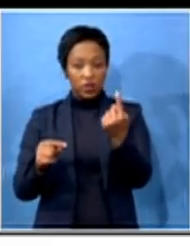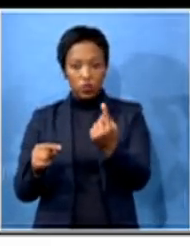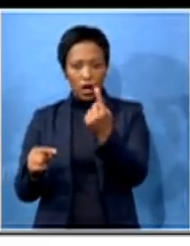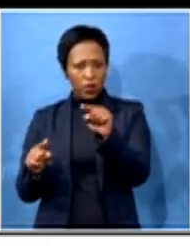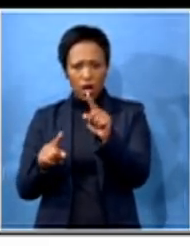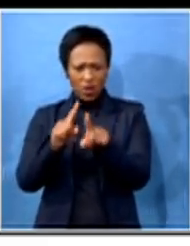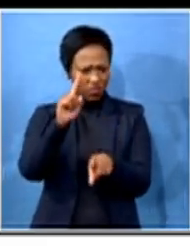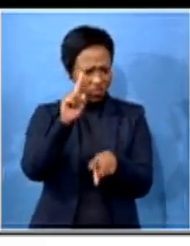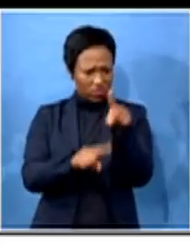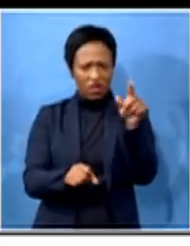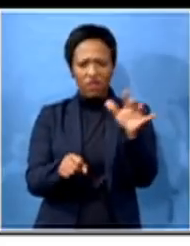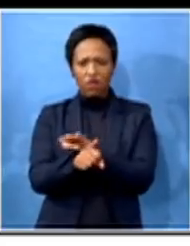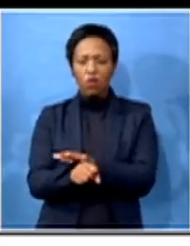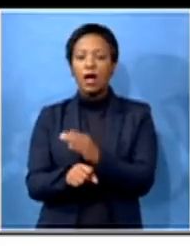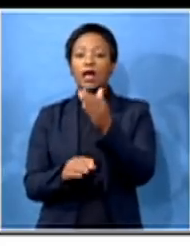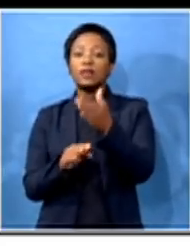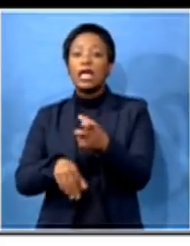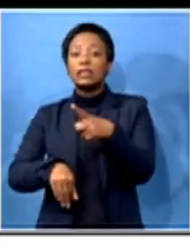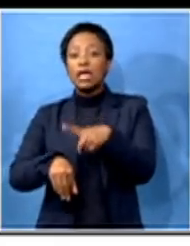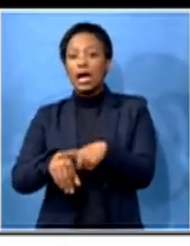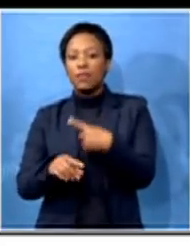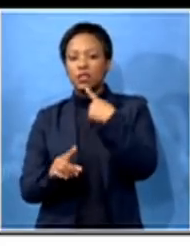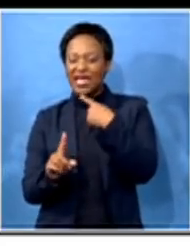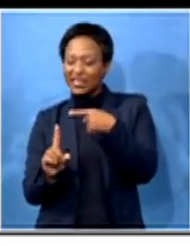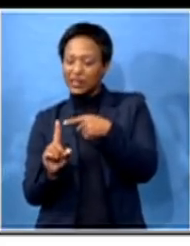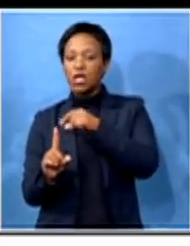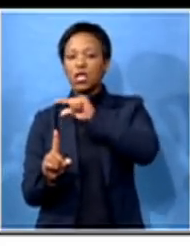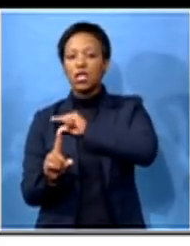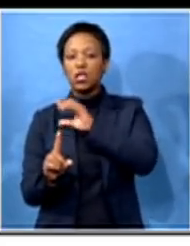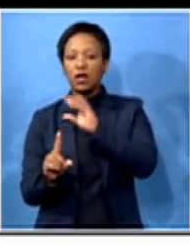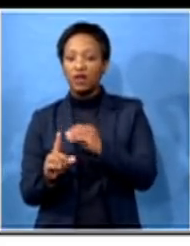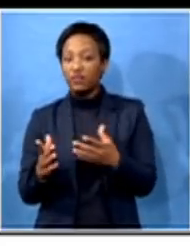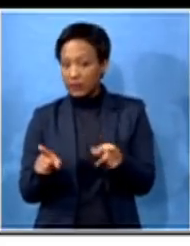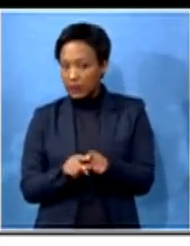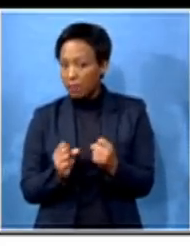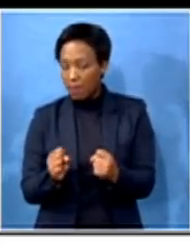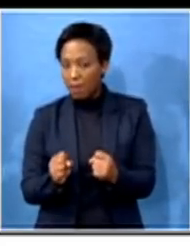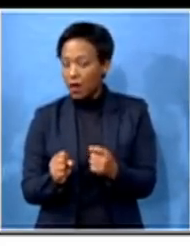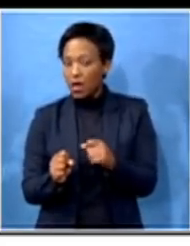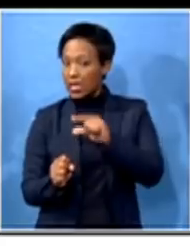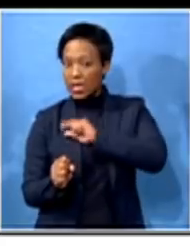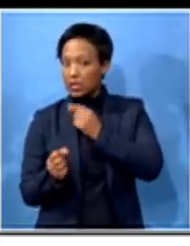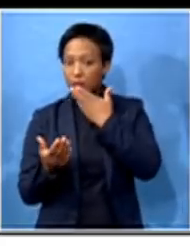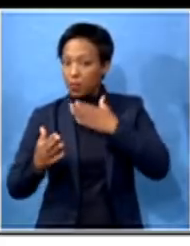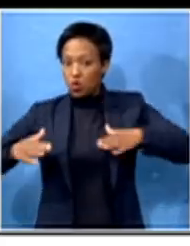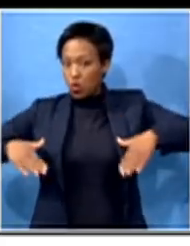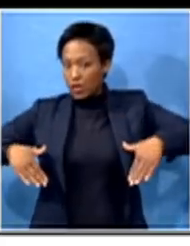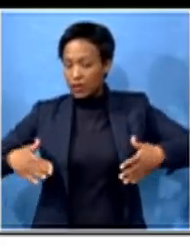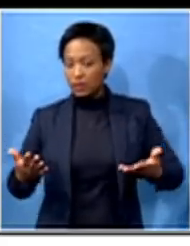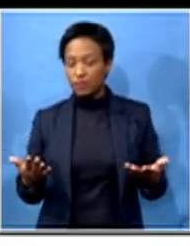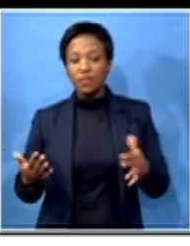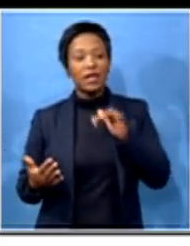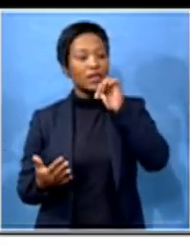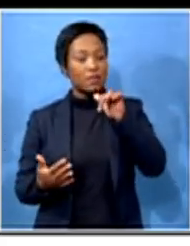process of law takes its course. At this stage, she is innocent until proven guilty, no matter how we can interpret